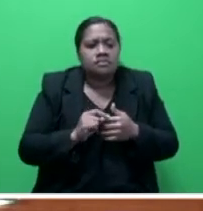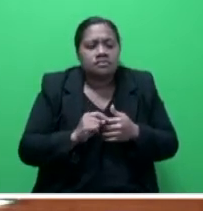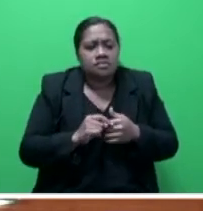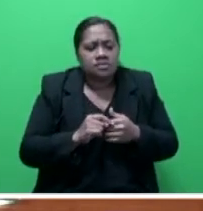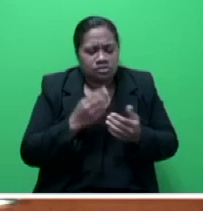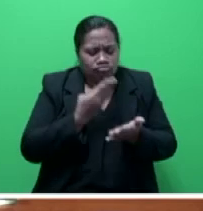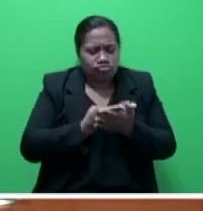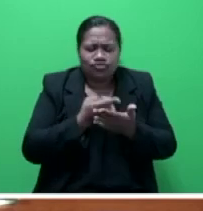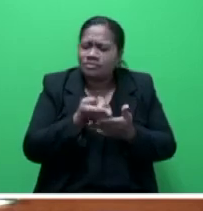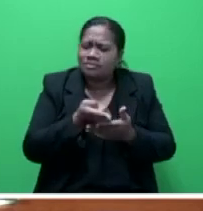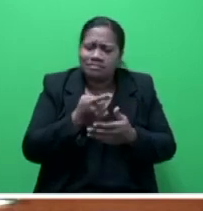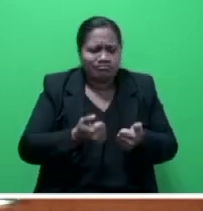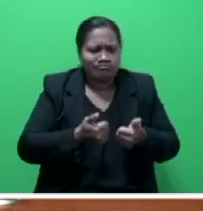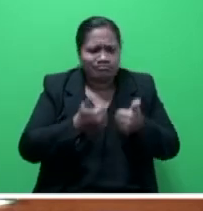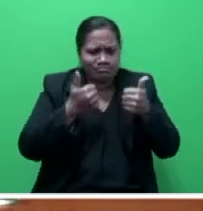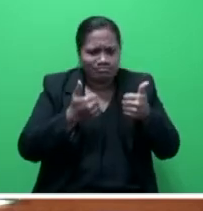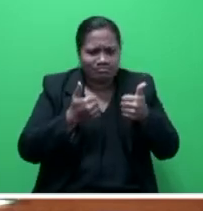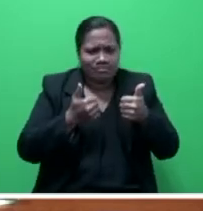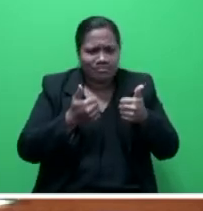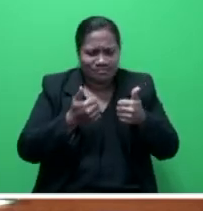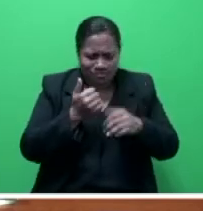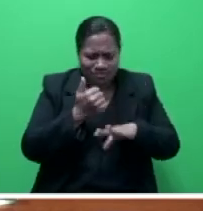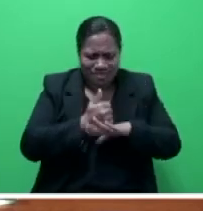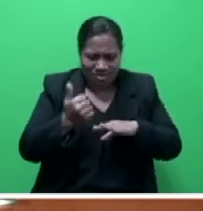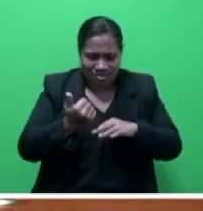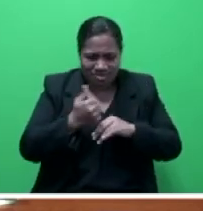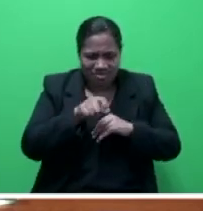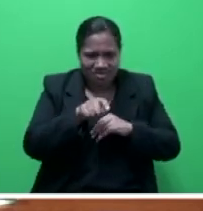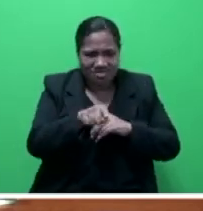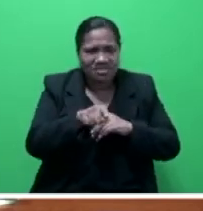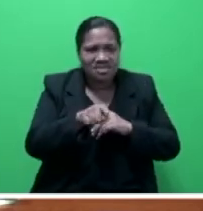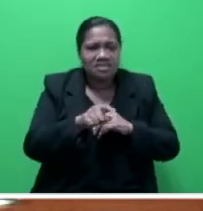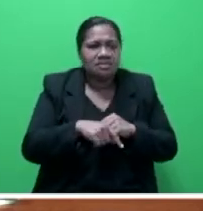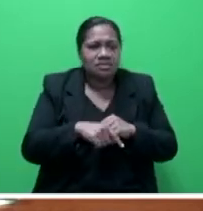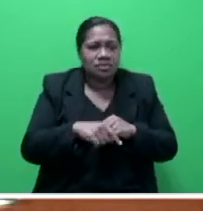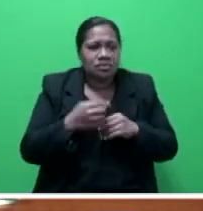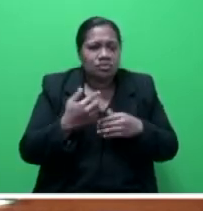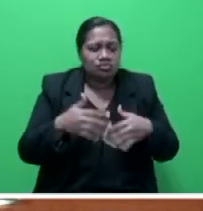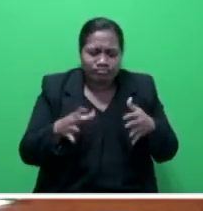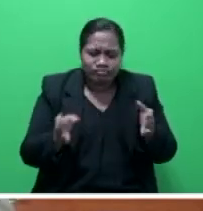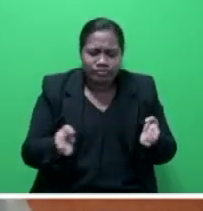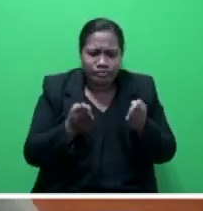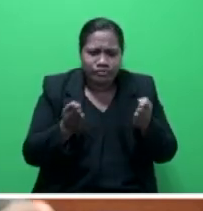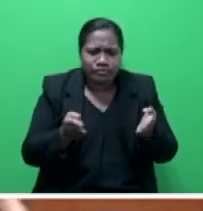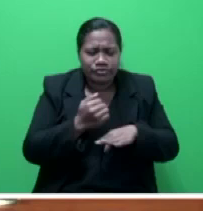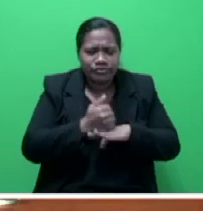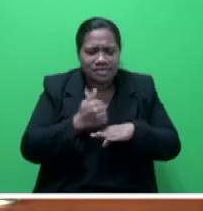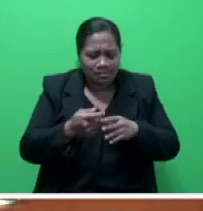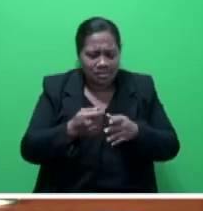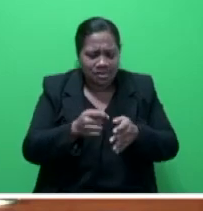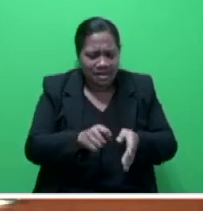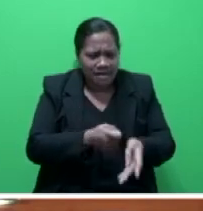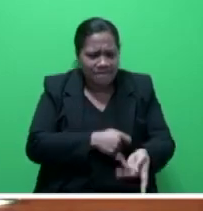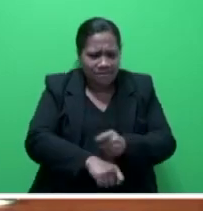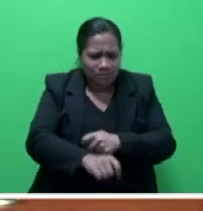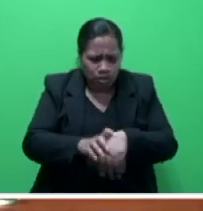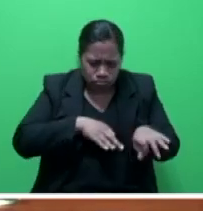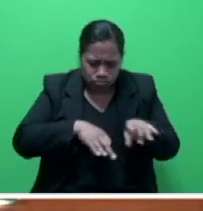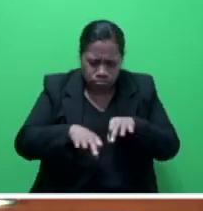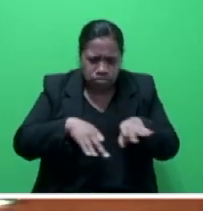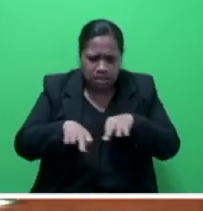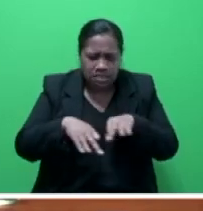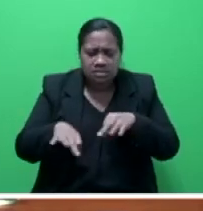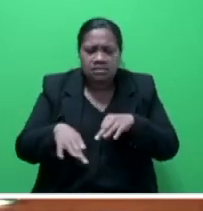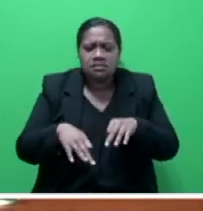useful tool for government. It has enhanced government efforts in planning and decision making to better serve